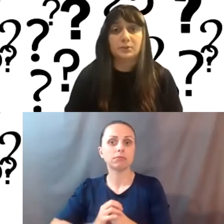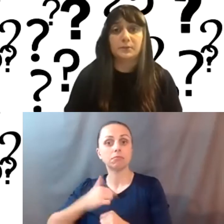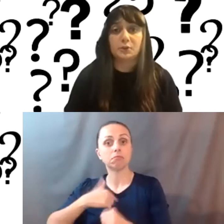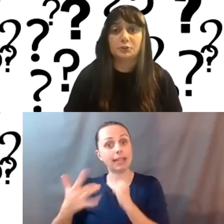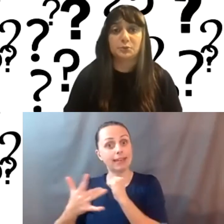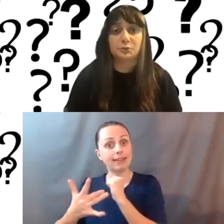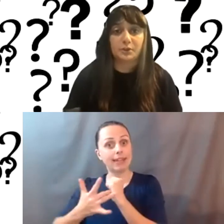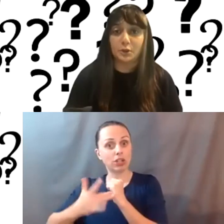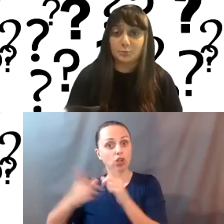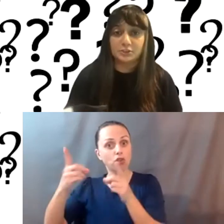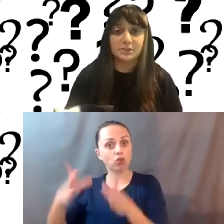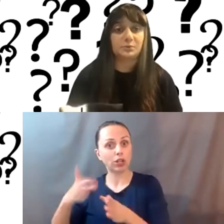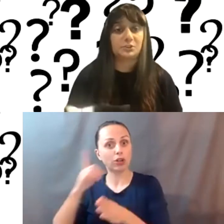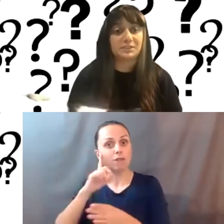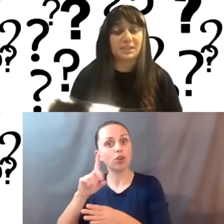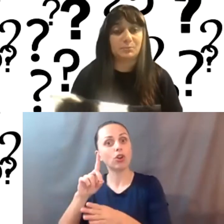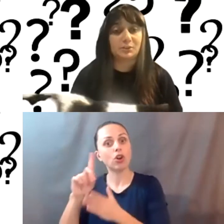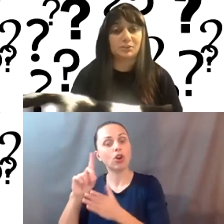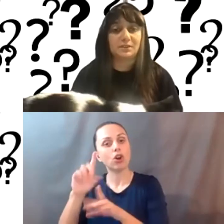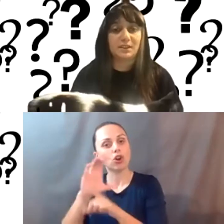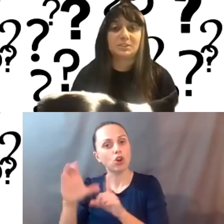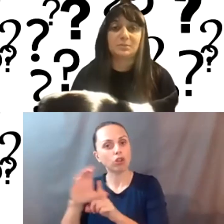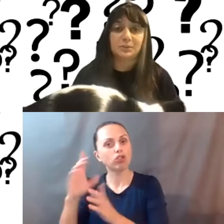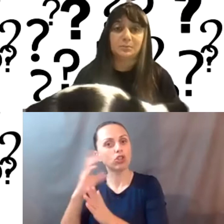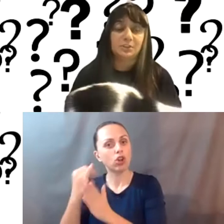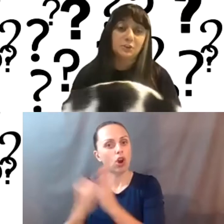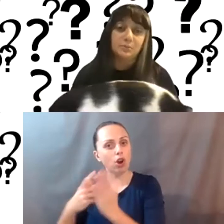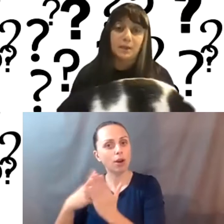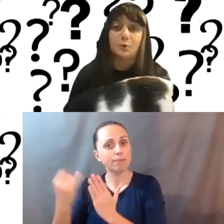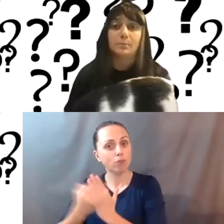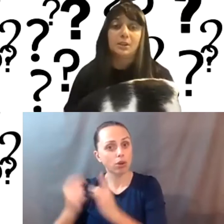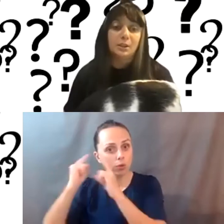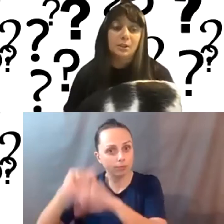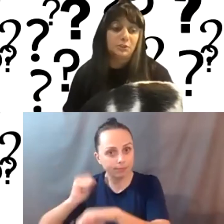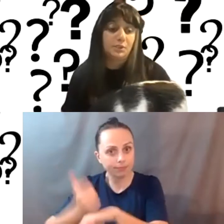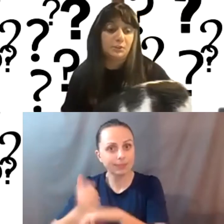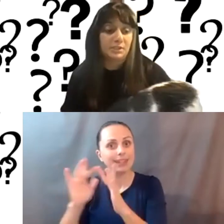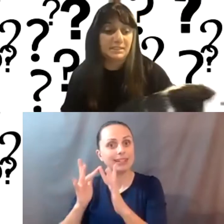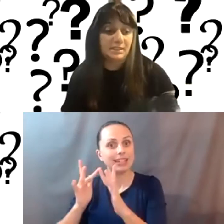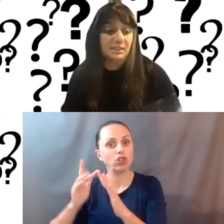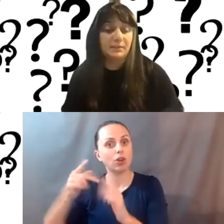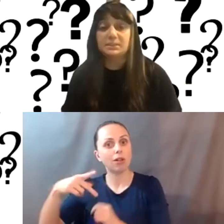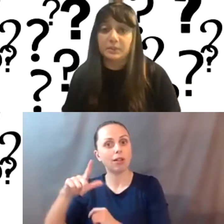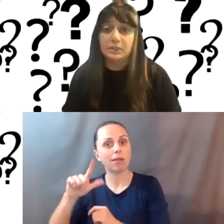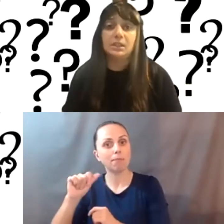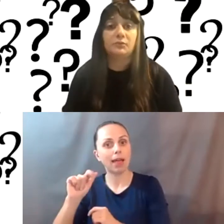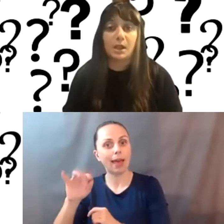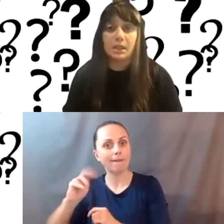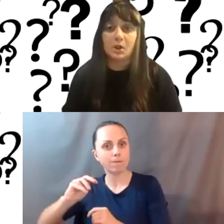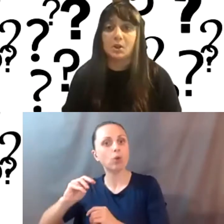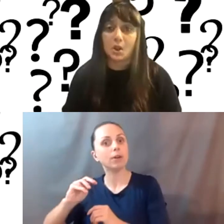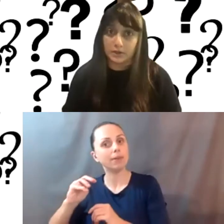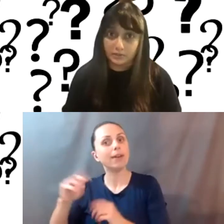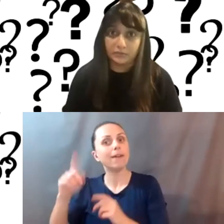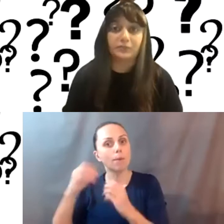director for the culturebrew.art project, which is a project that aims to build a digital platform to increase the visibility of